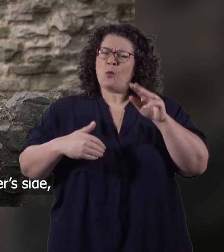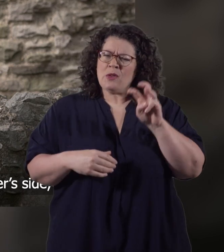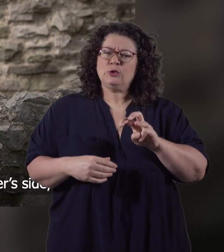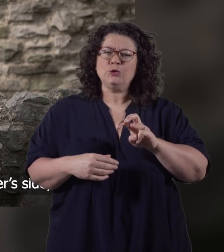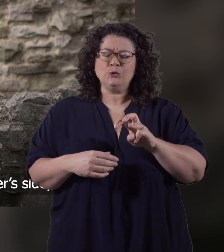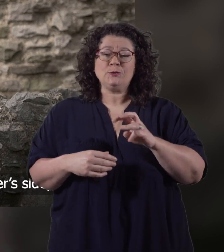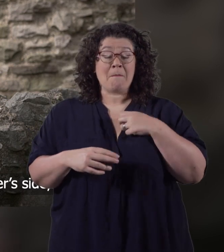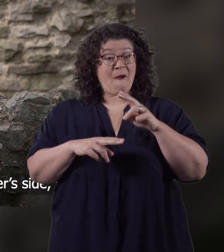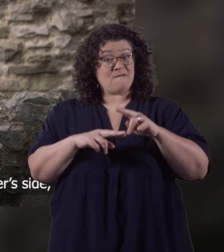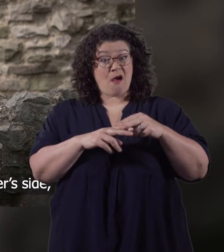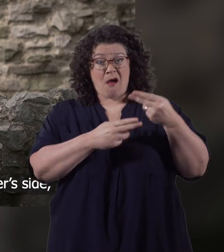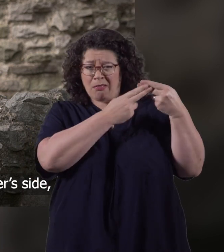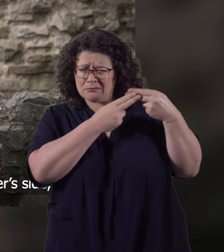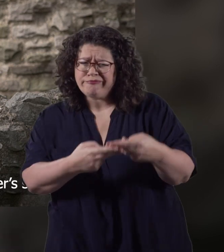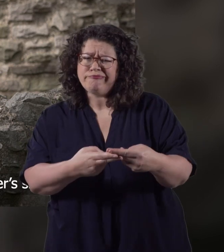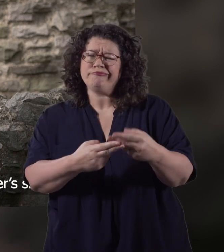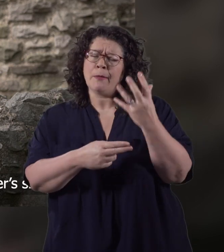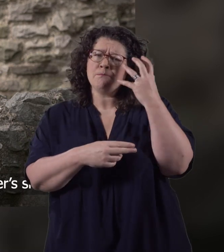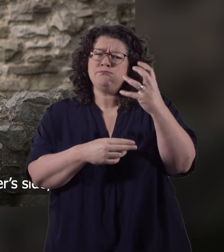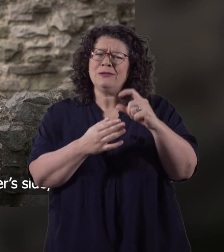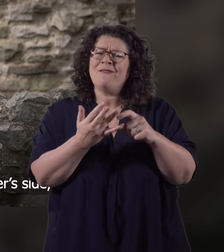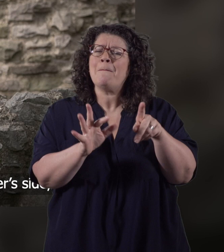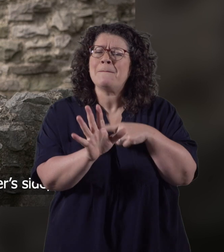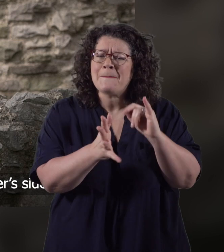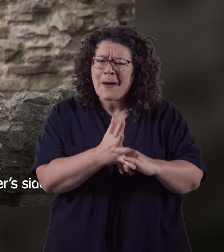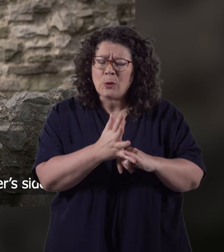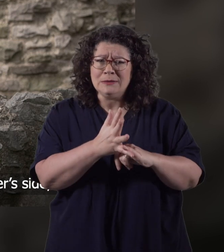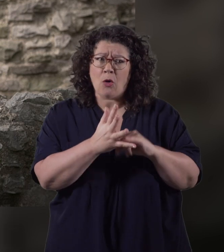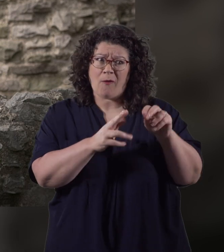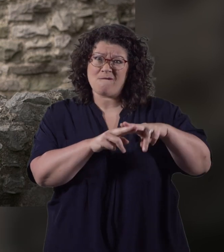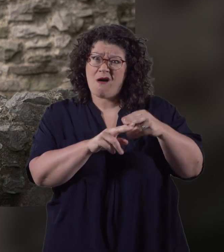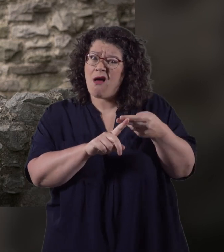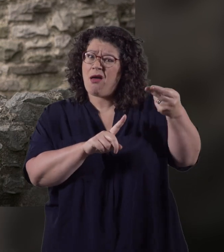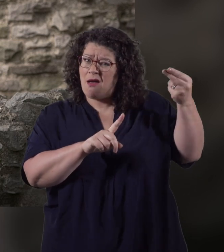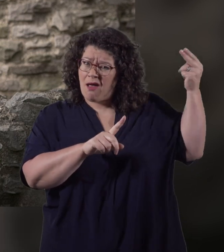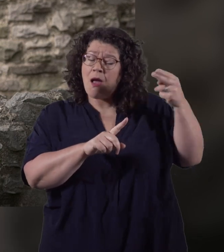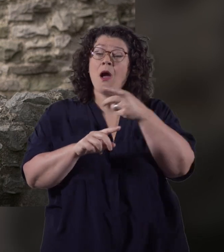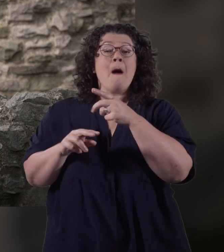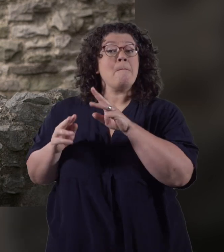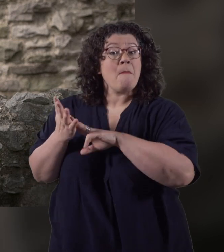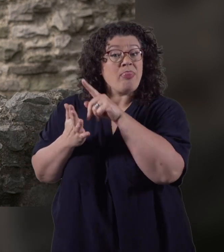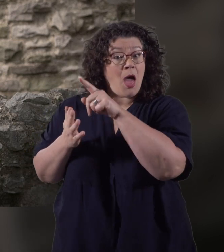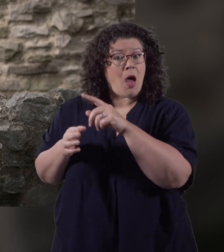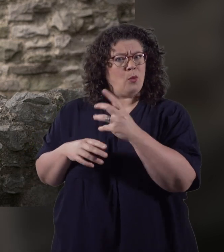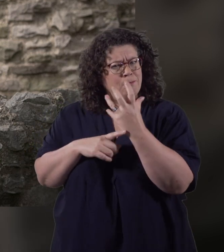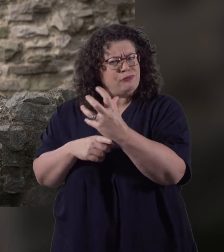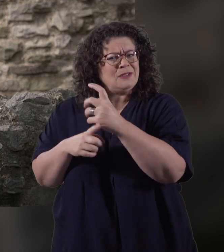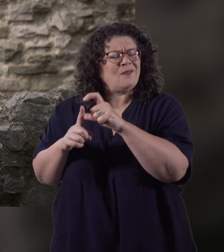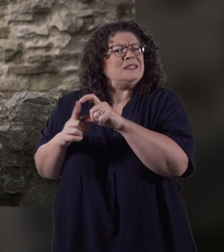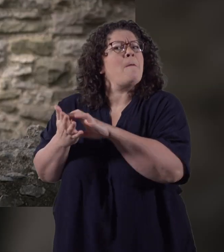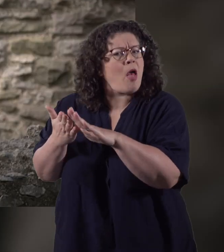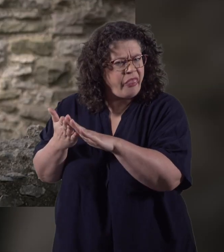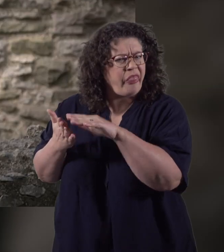My father is a descendant of the Prince of Wales on his father's side and the Prince of the Dehebat on his